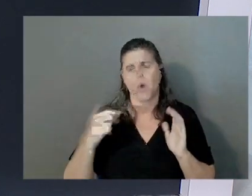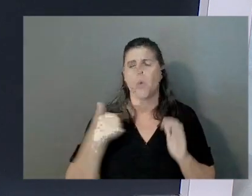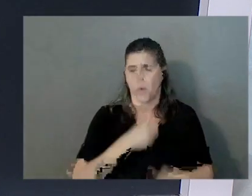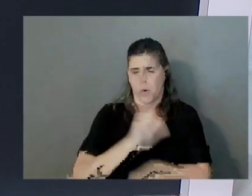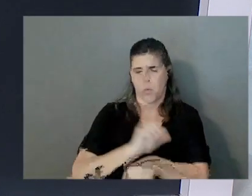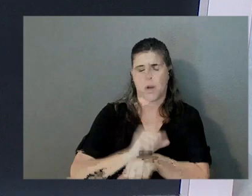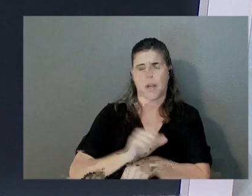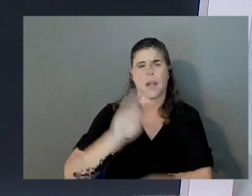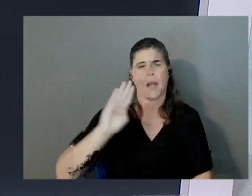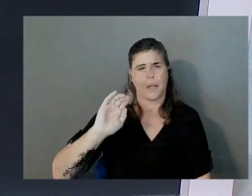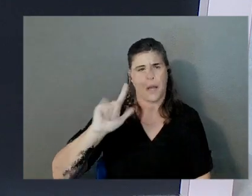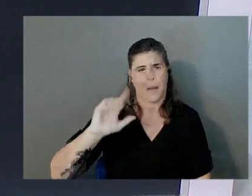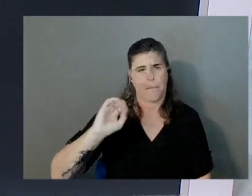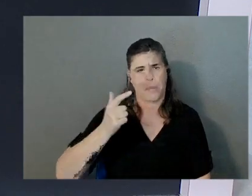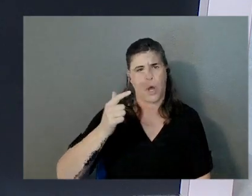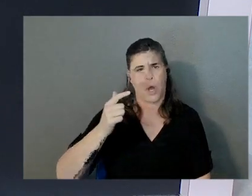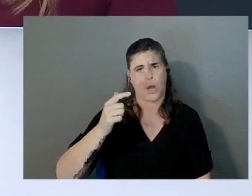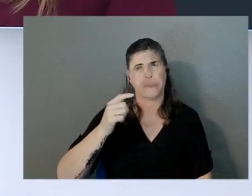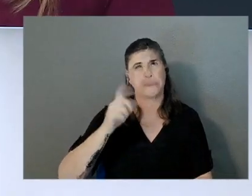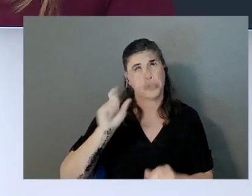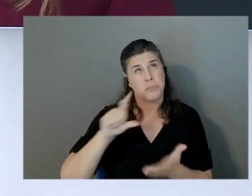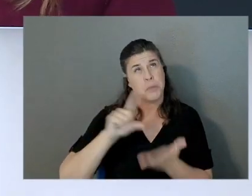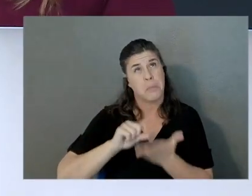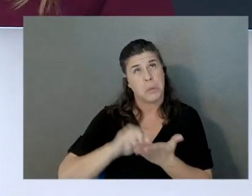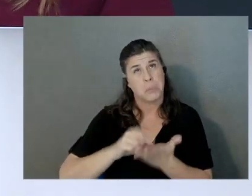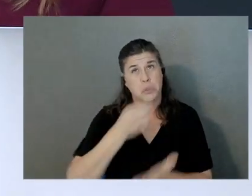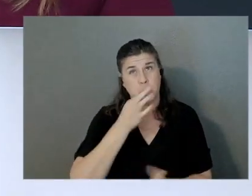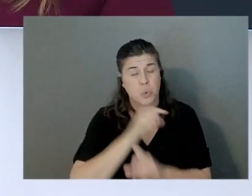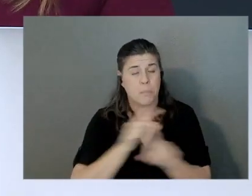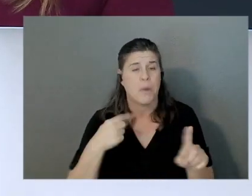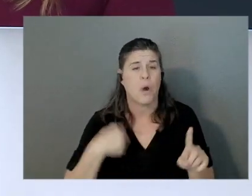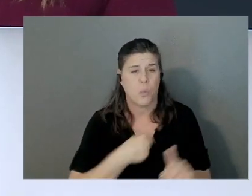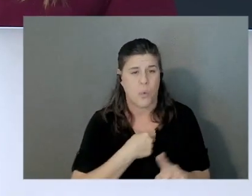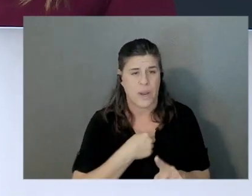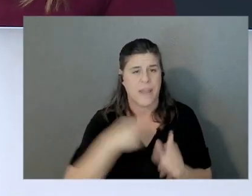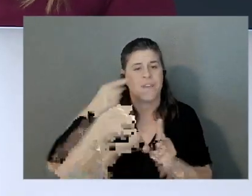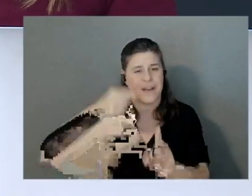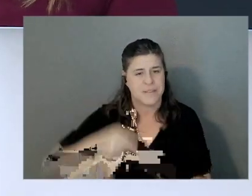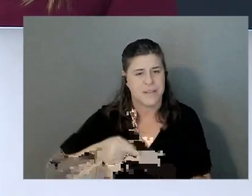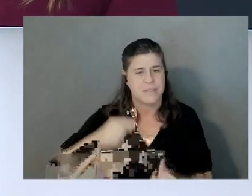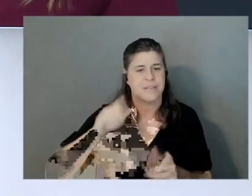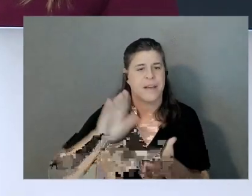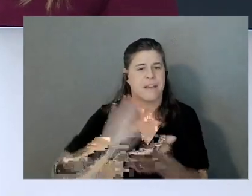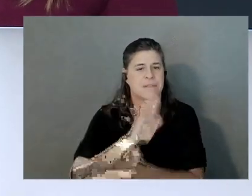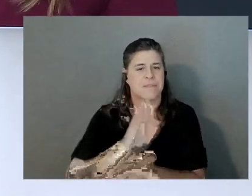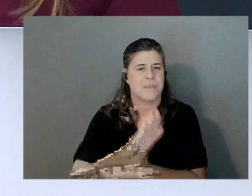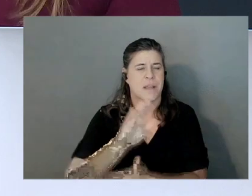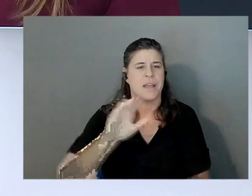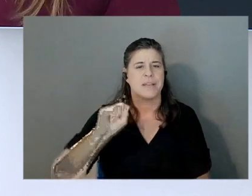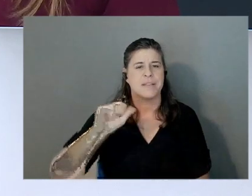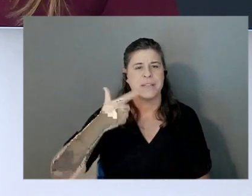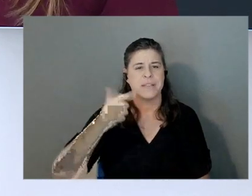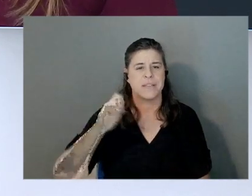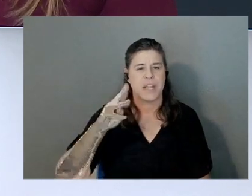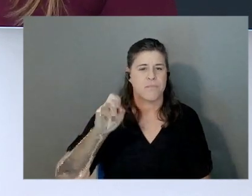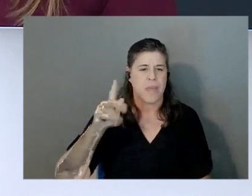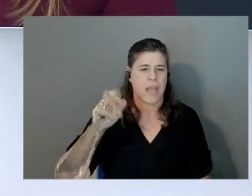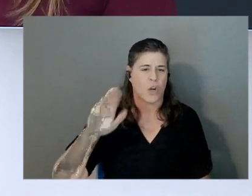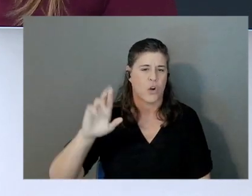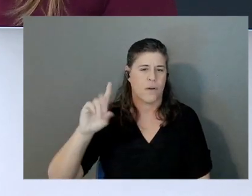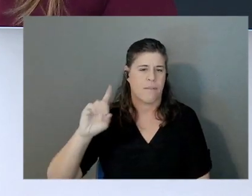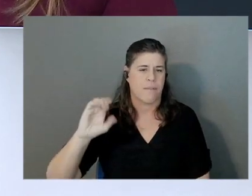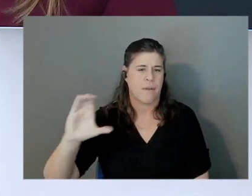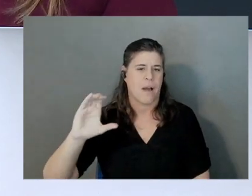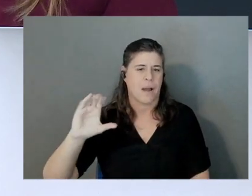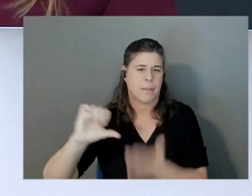should be published soon. But we have a detailed documentation page. So if you go to the SageMaker documentation page, along with the other